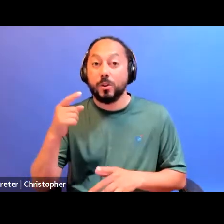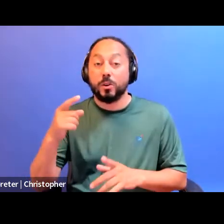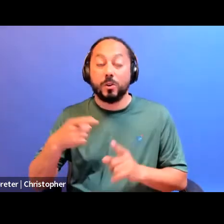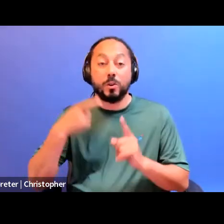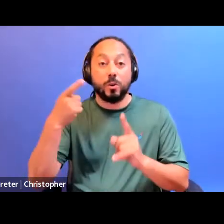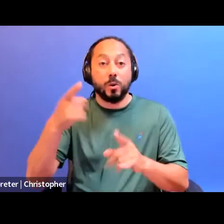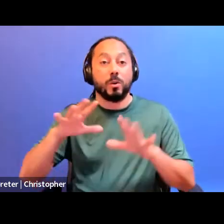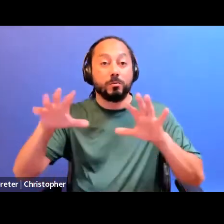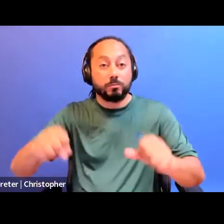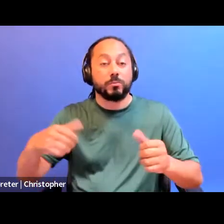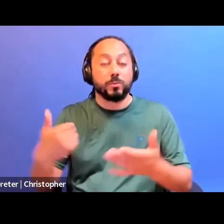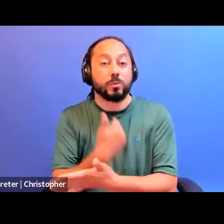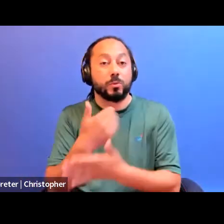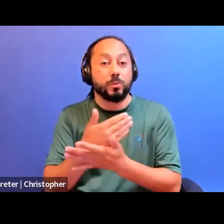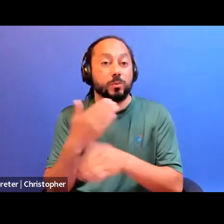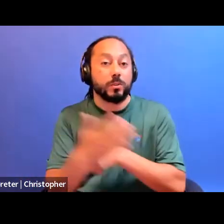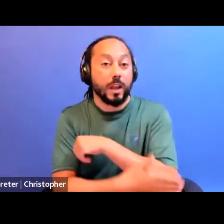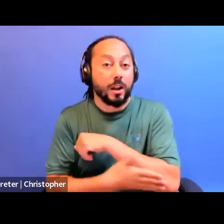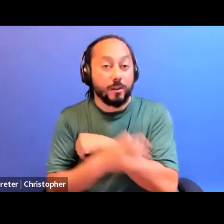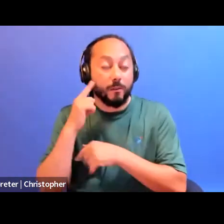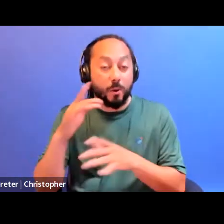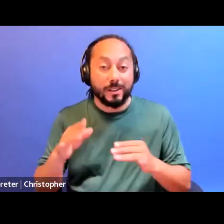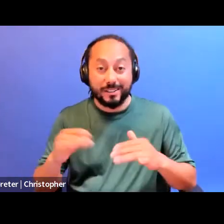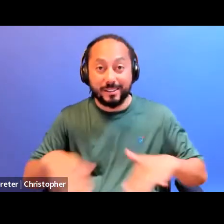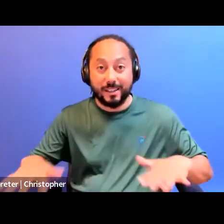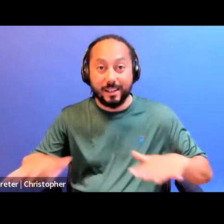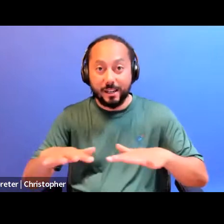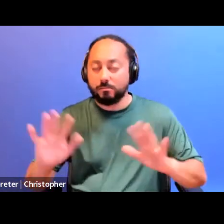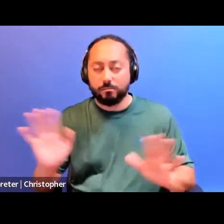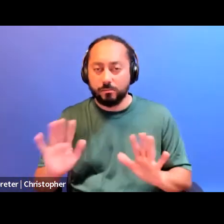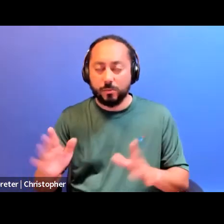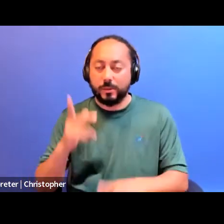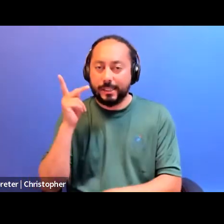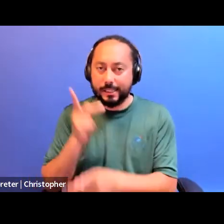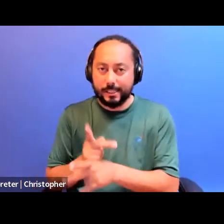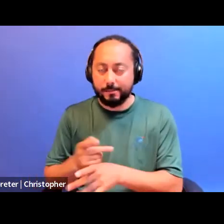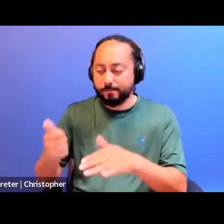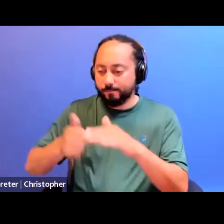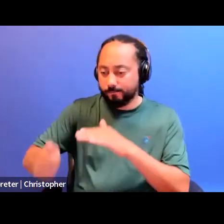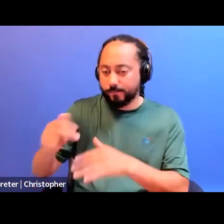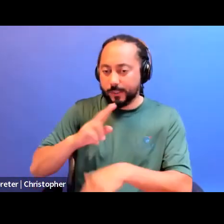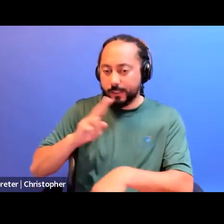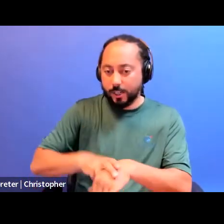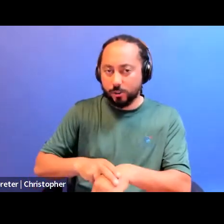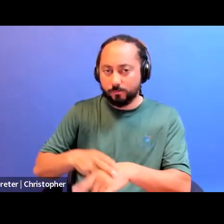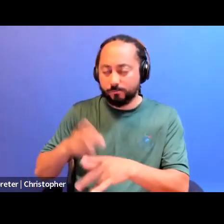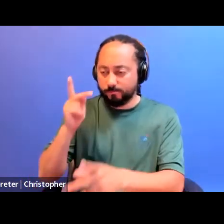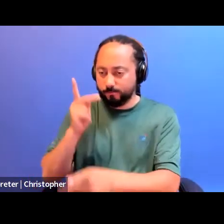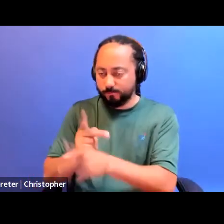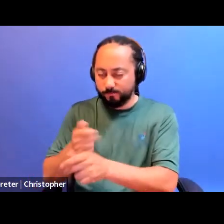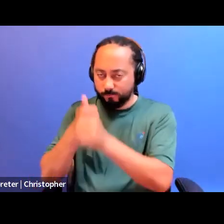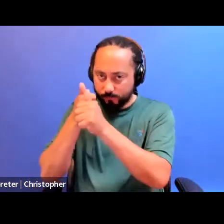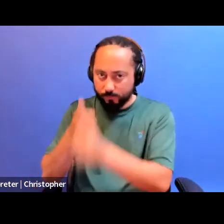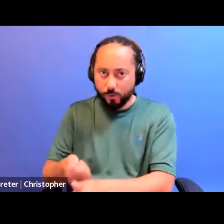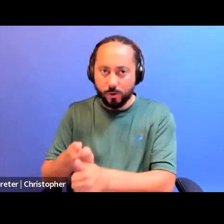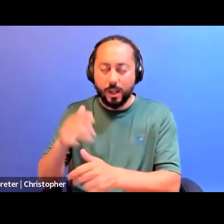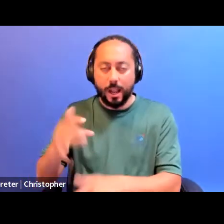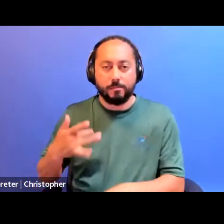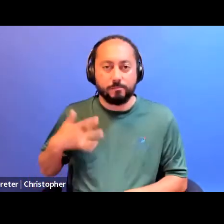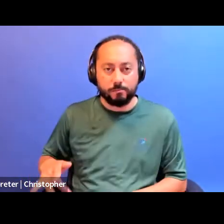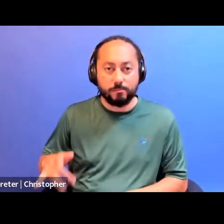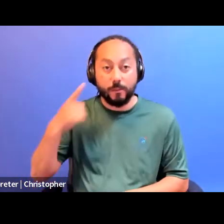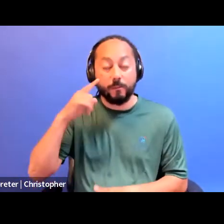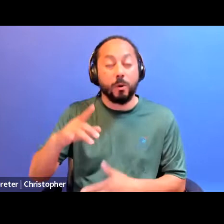territory, but rather keep subordinate nations in line and vulnerable to ongoing economic exploitation.